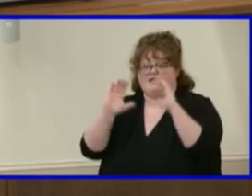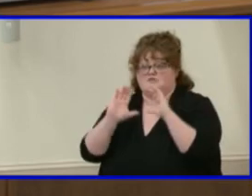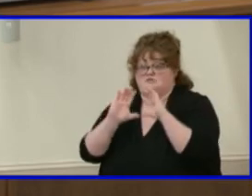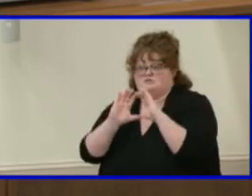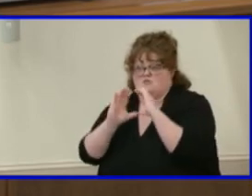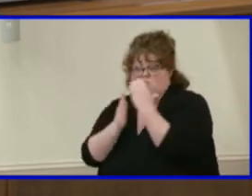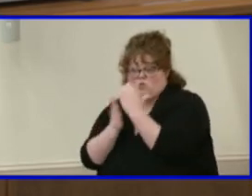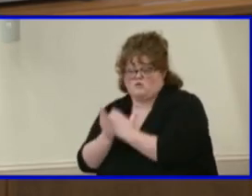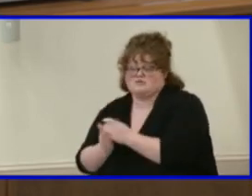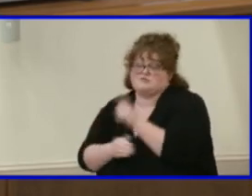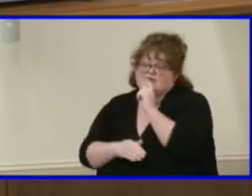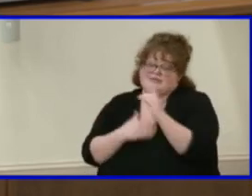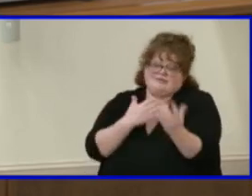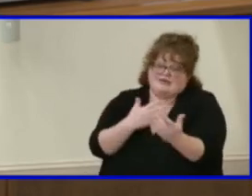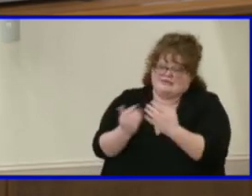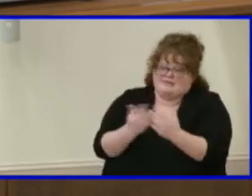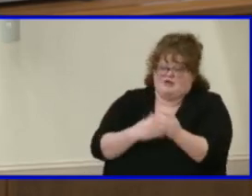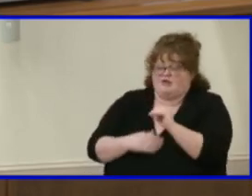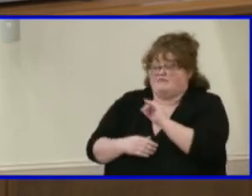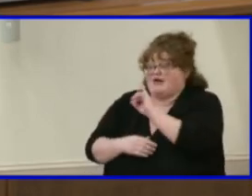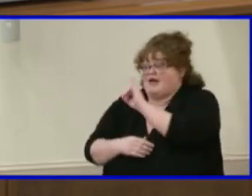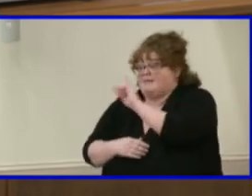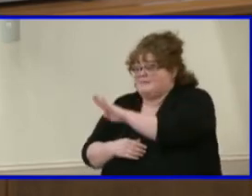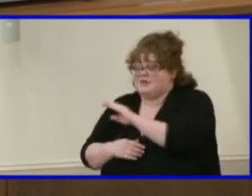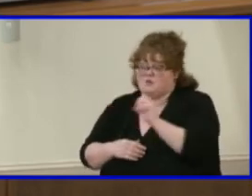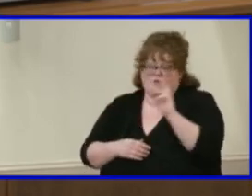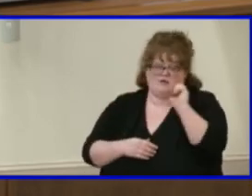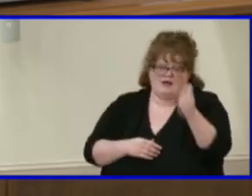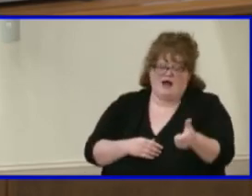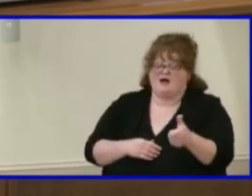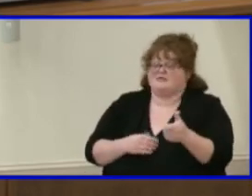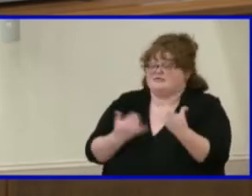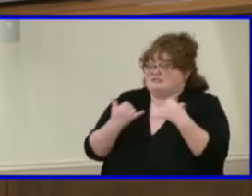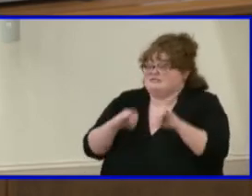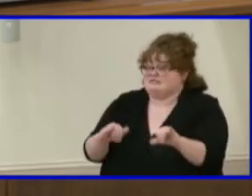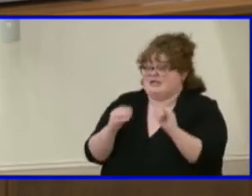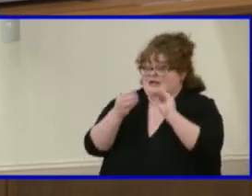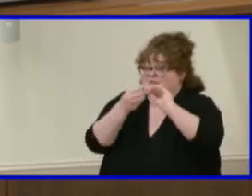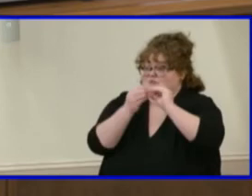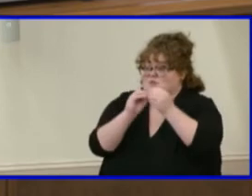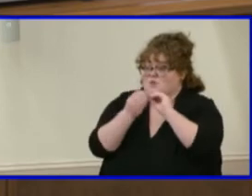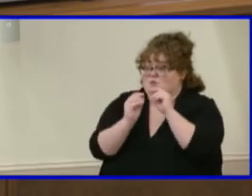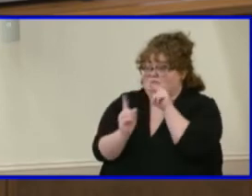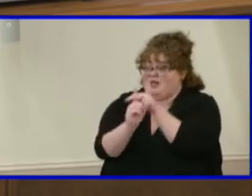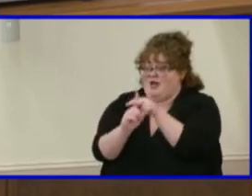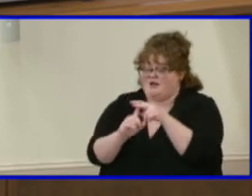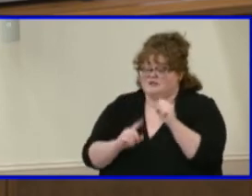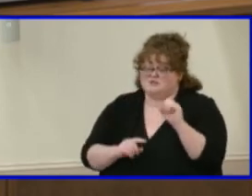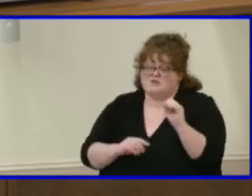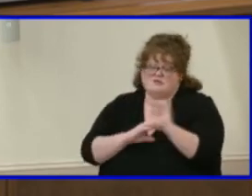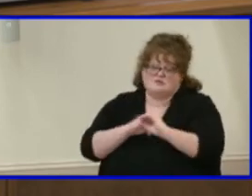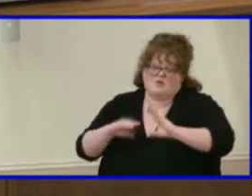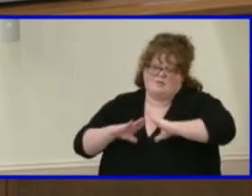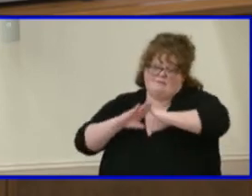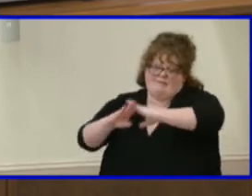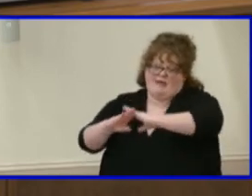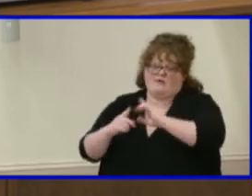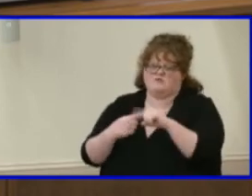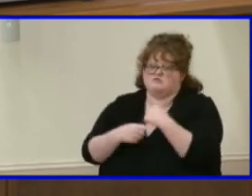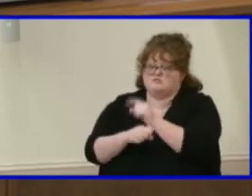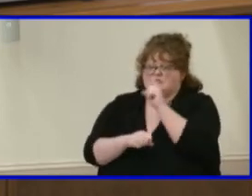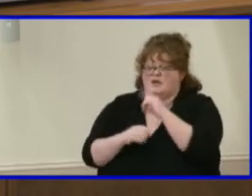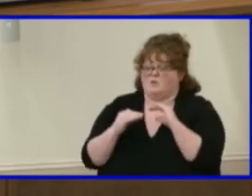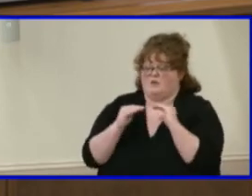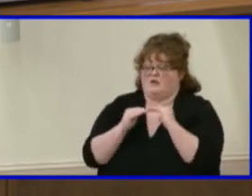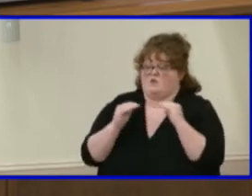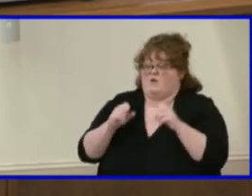course or not, they're still weighted the same way. So it doesn't impair anyone from having an equal opportunity, um,